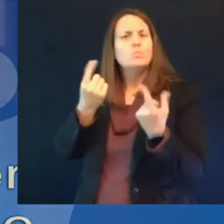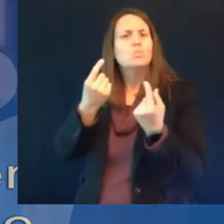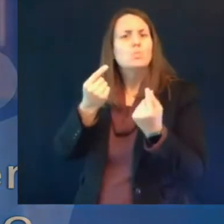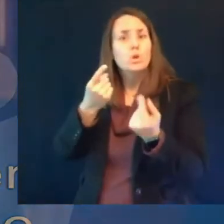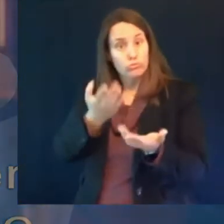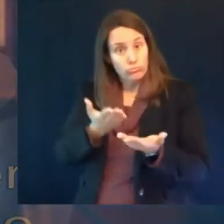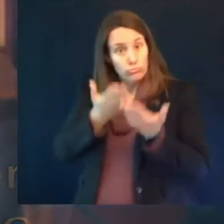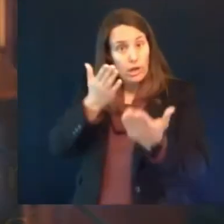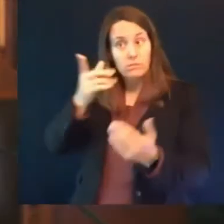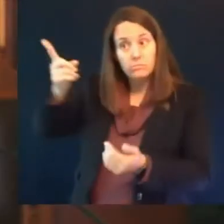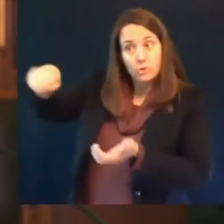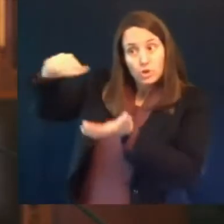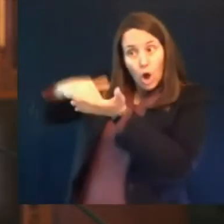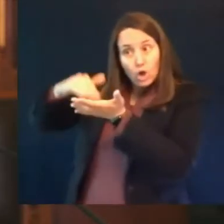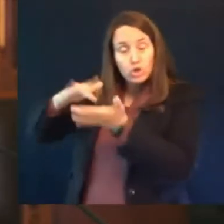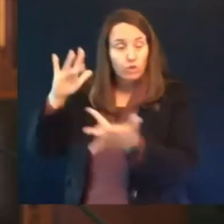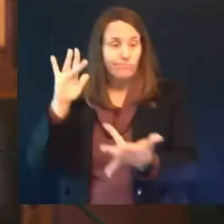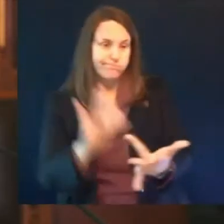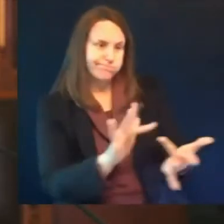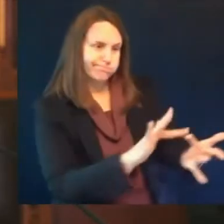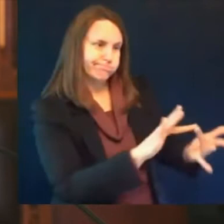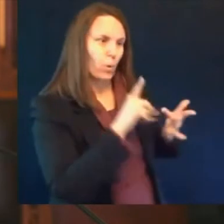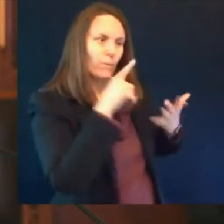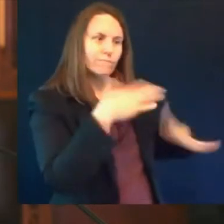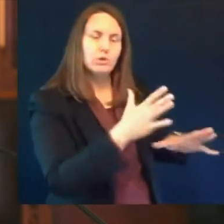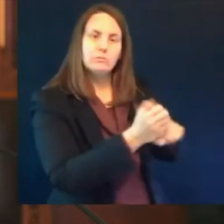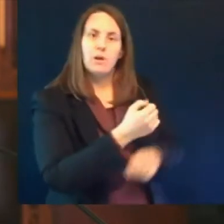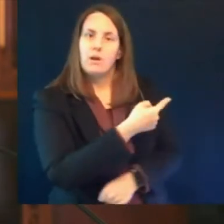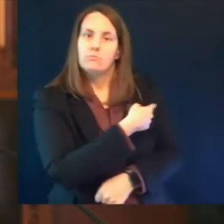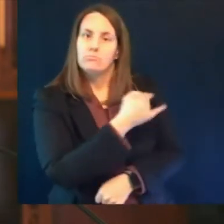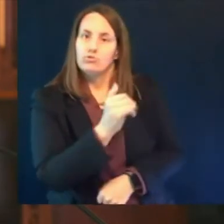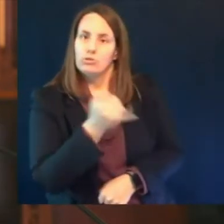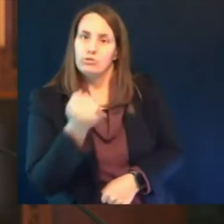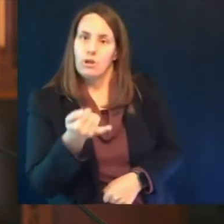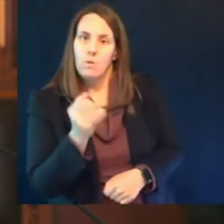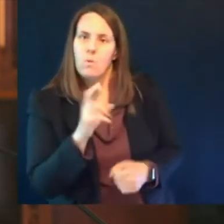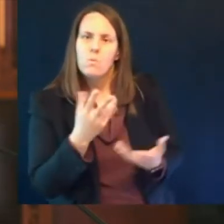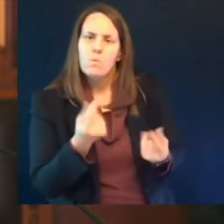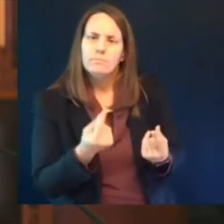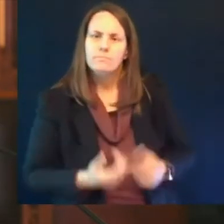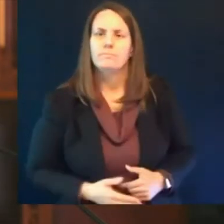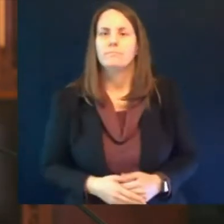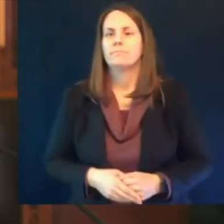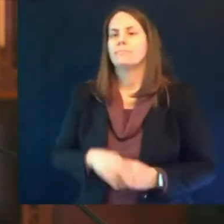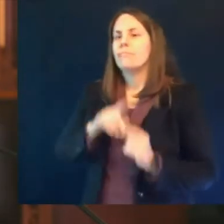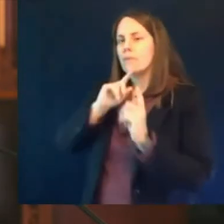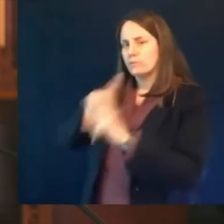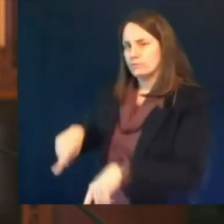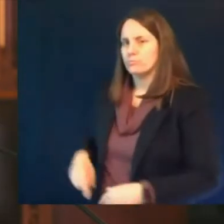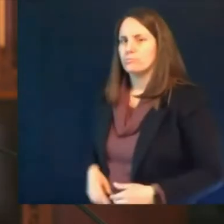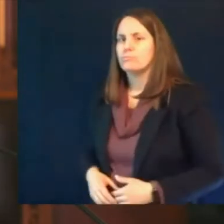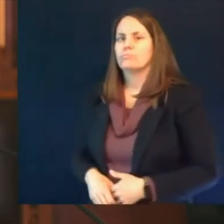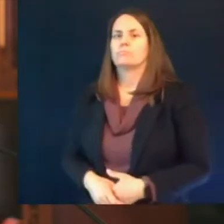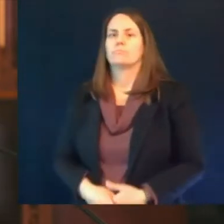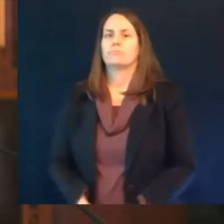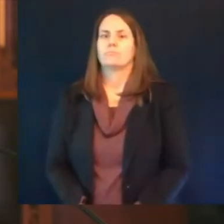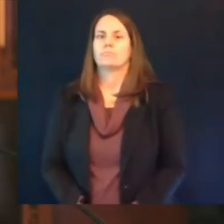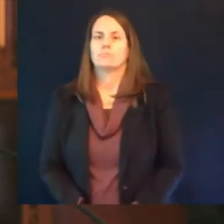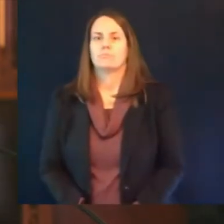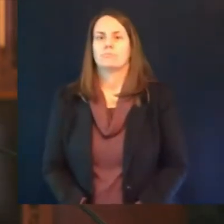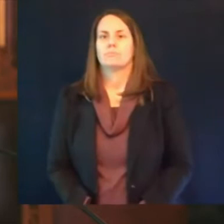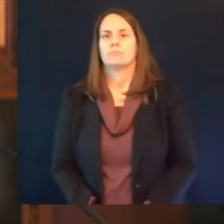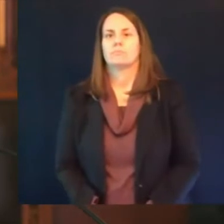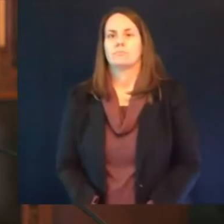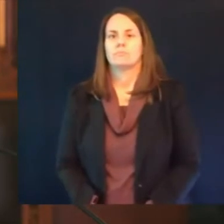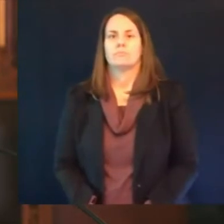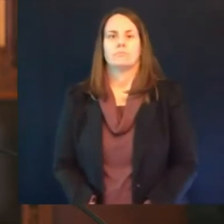very rare occurrence and so we're we're working very hard to get this information out through uh through